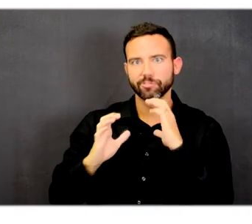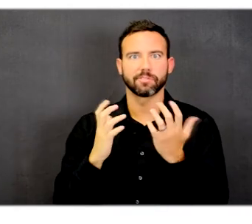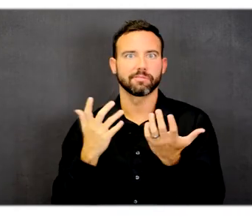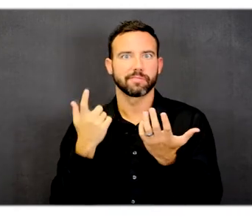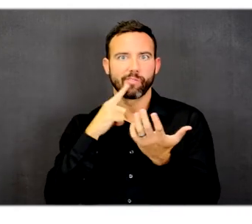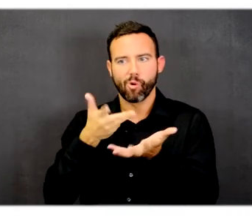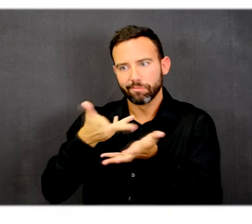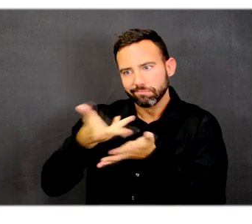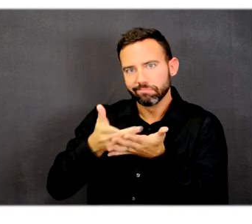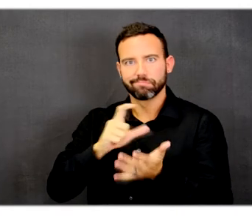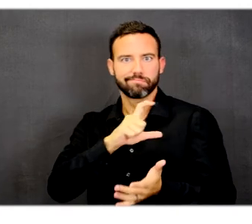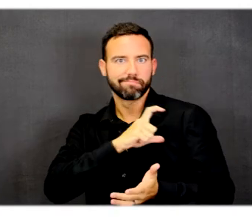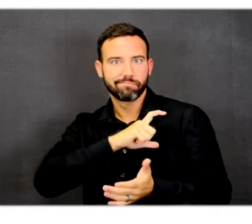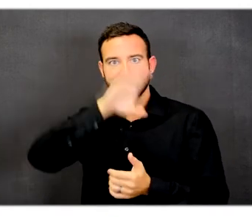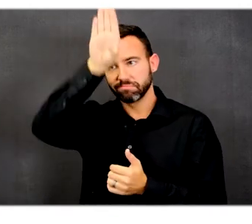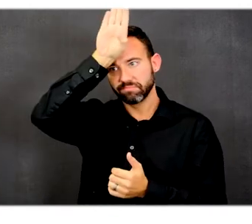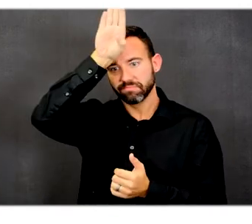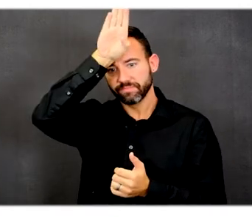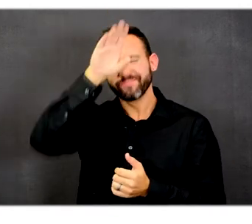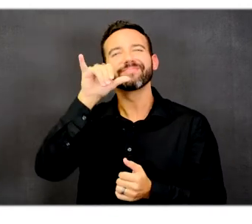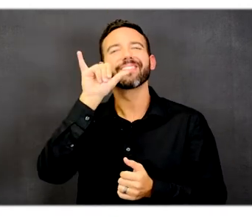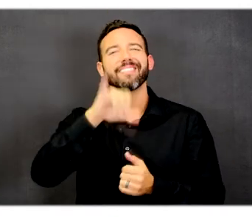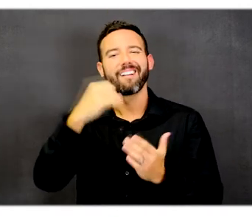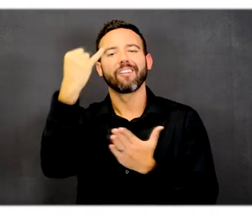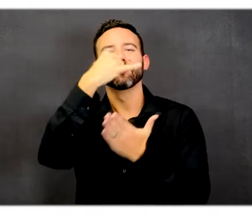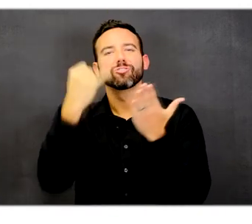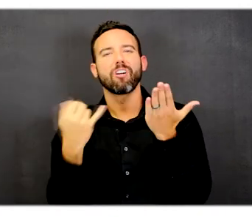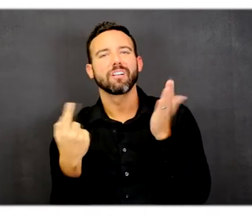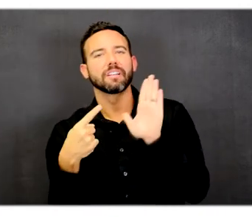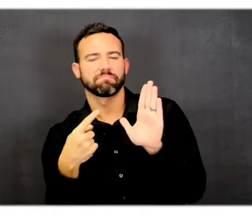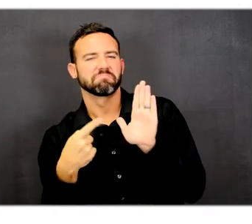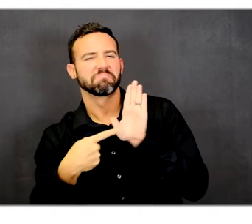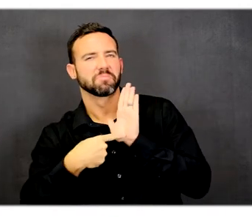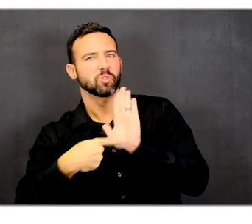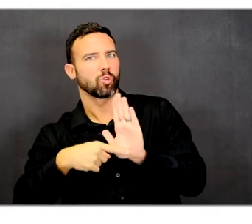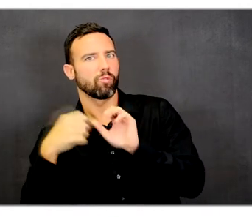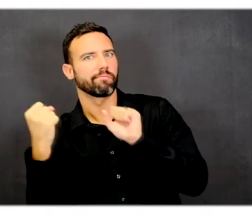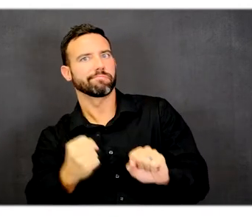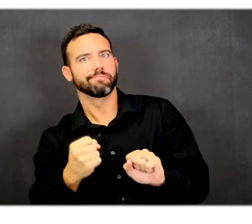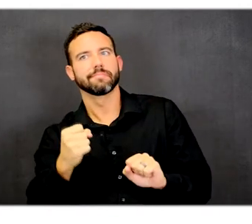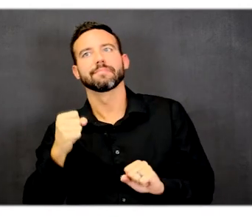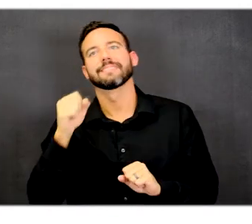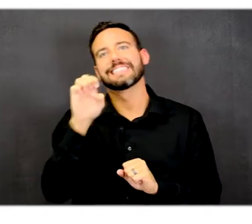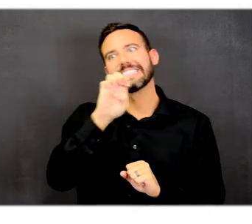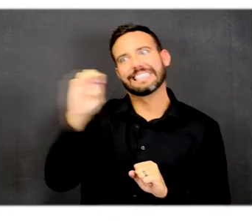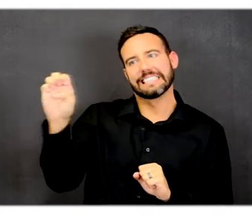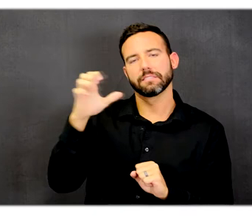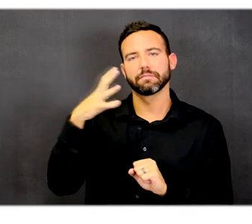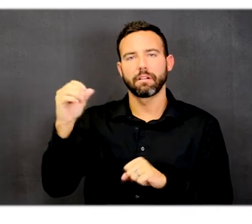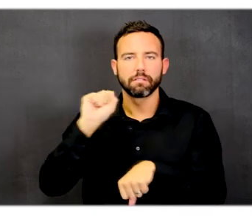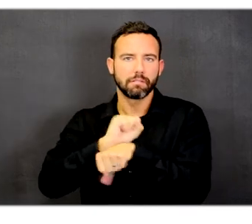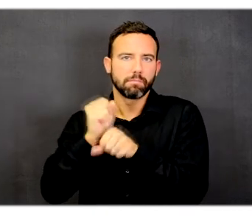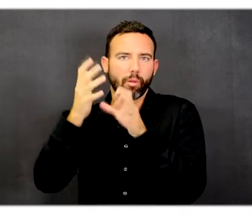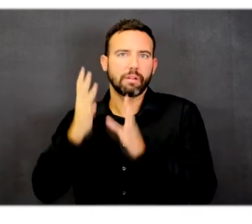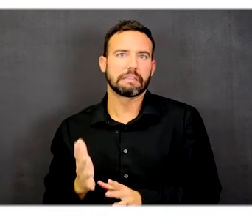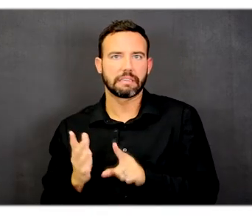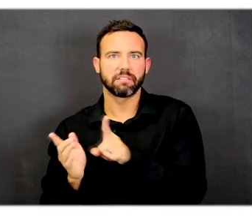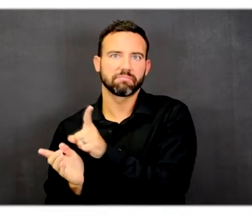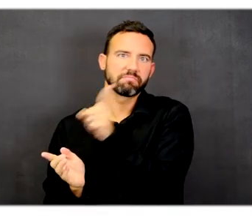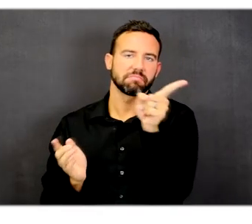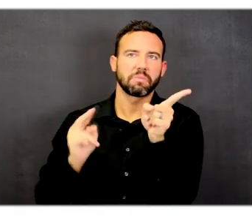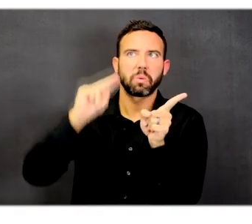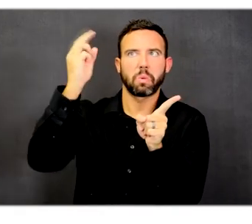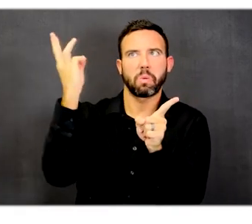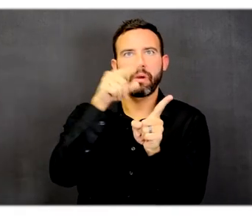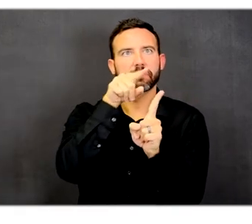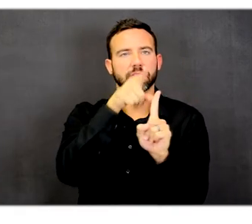But this drawing primarily shows the public entrance on the east side and the main employee entrance coming up from the parking garage on the